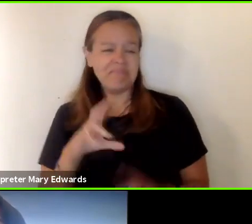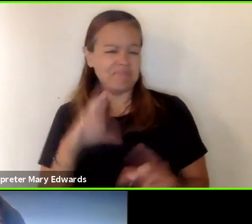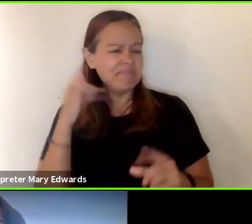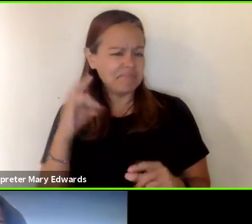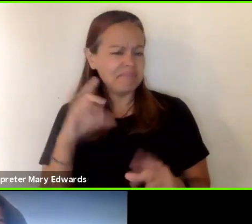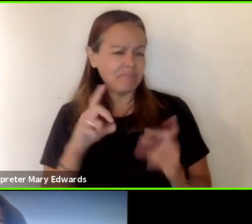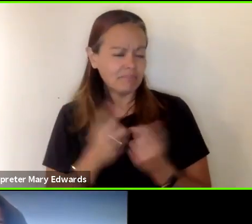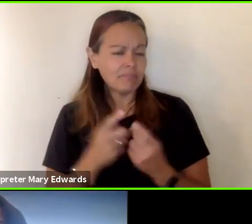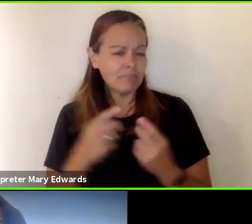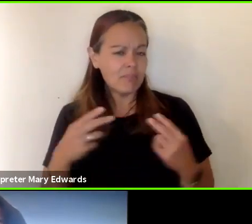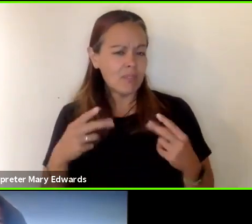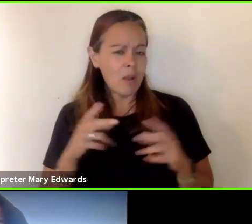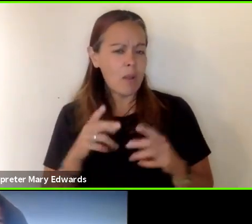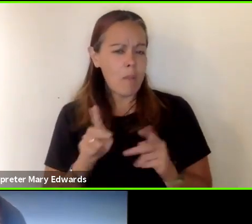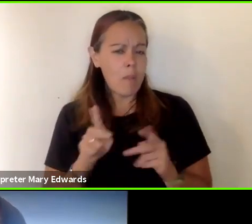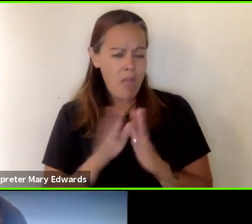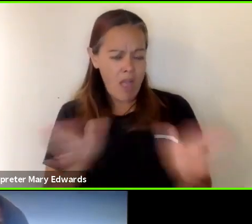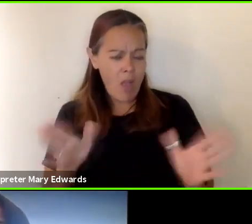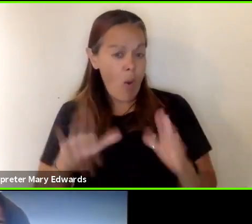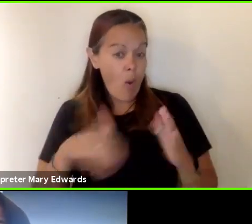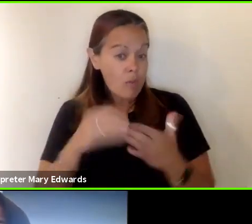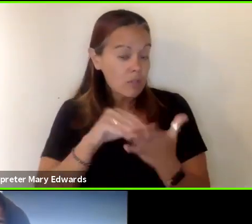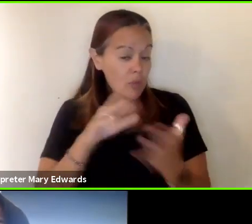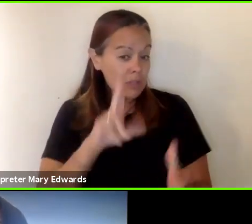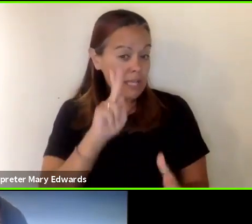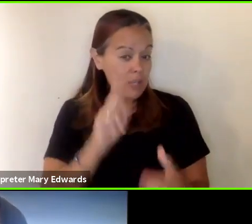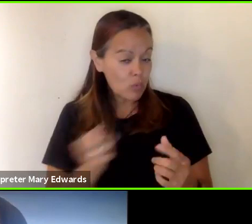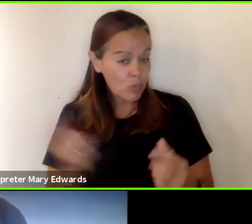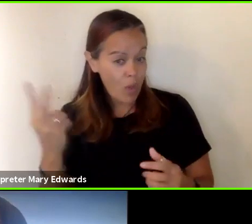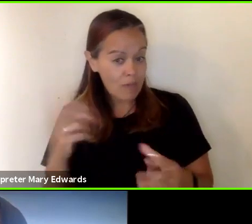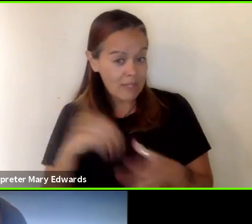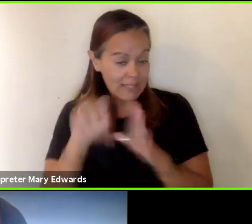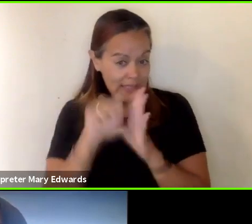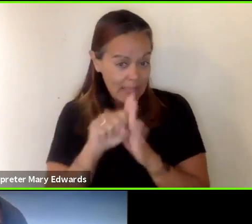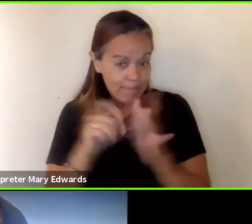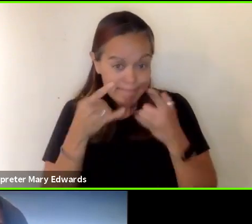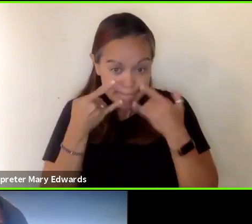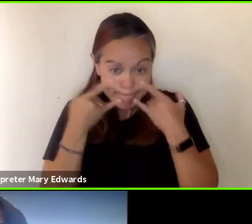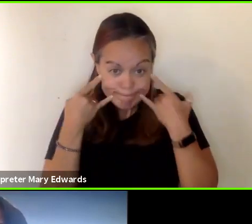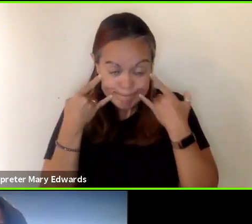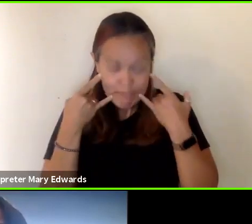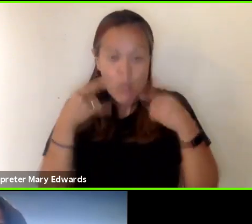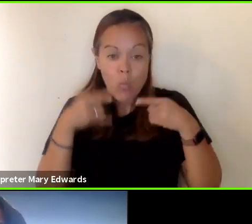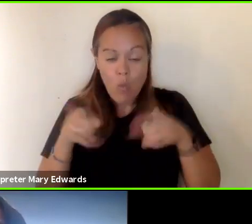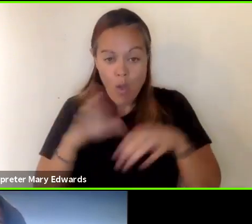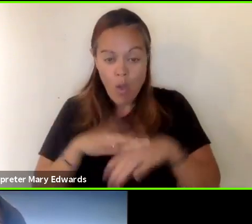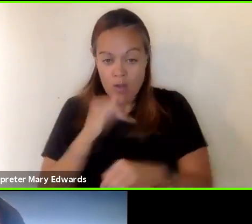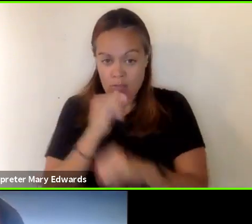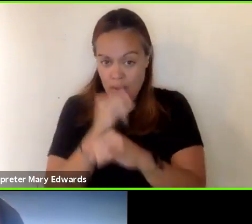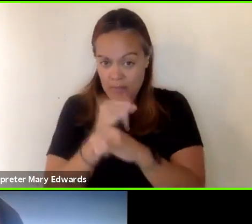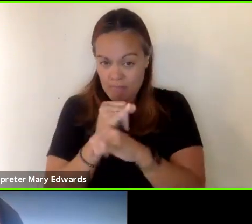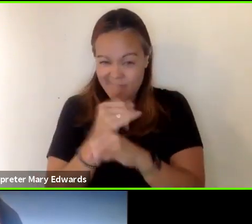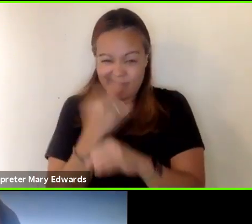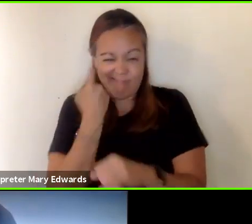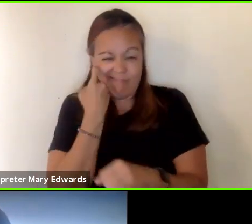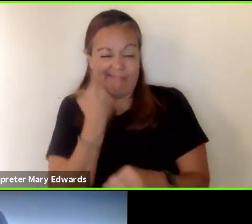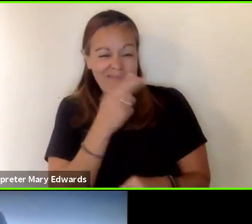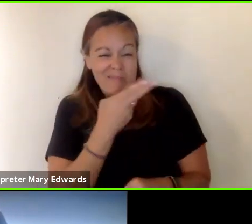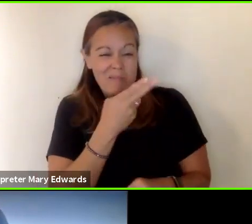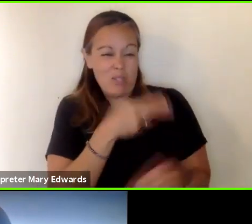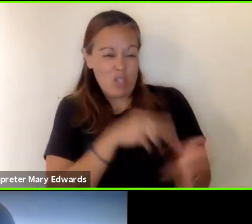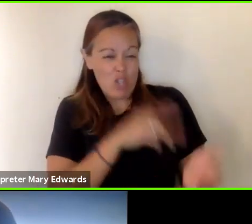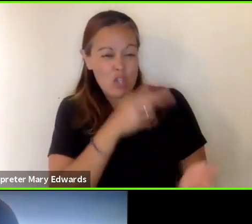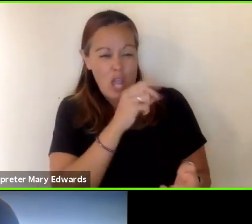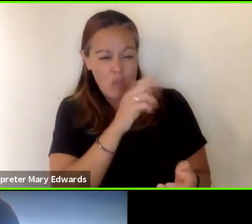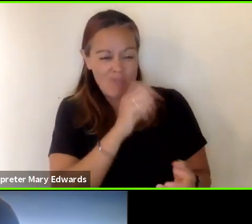12 in the state wear masks while on campus as dr harrington just discussed this makes sense because masks